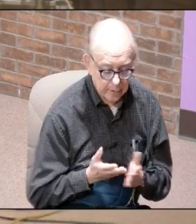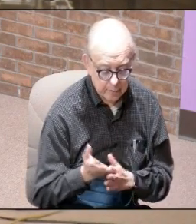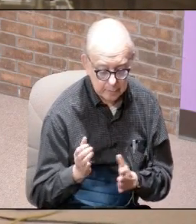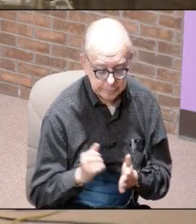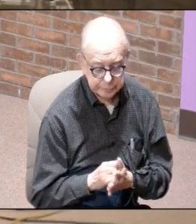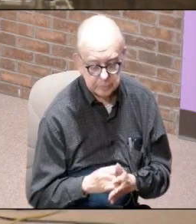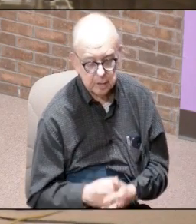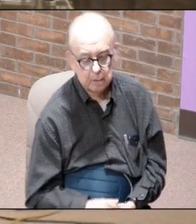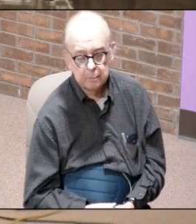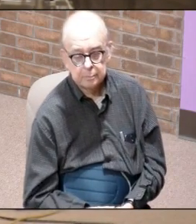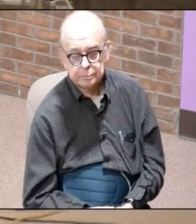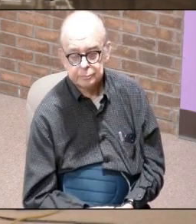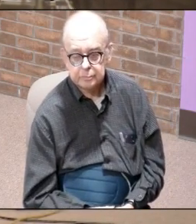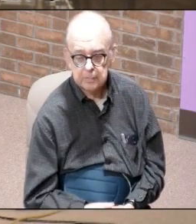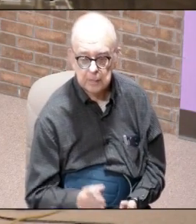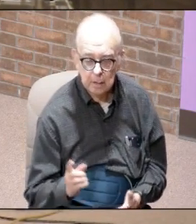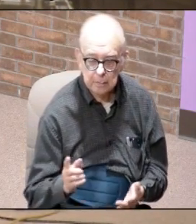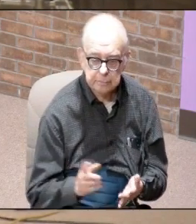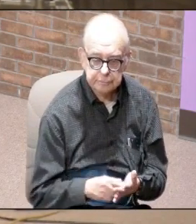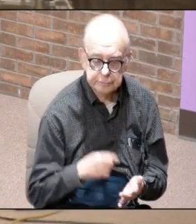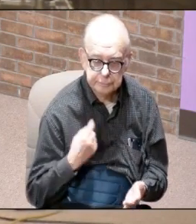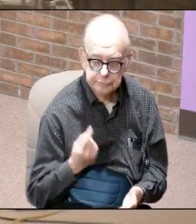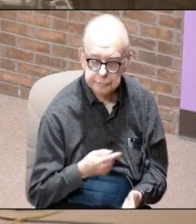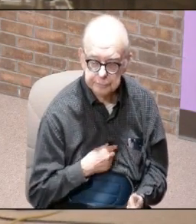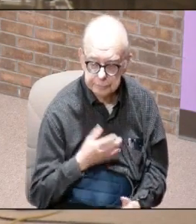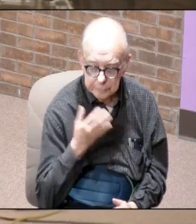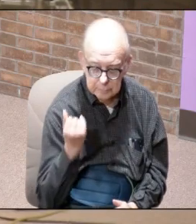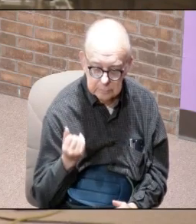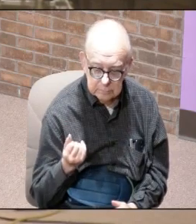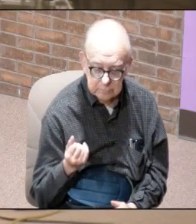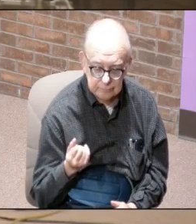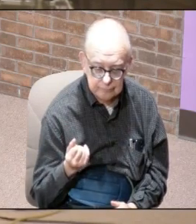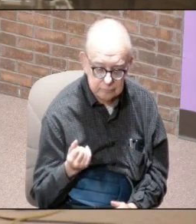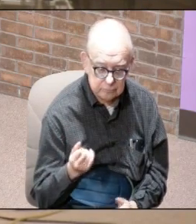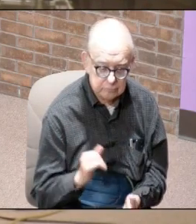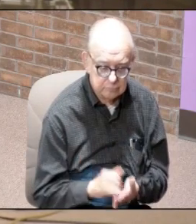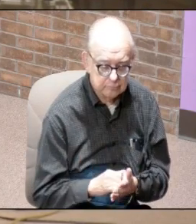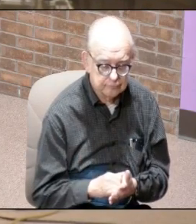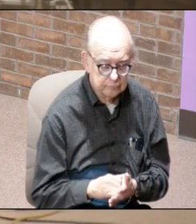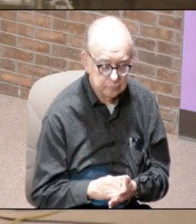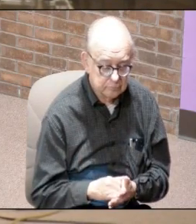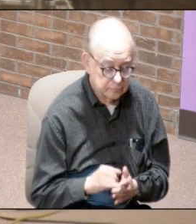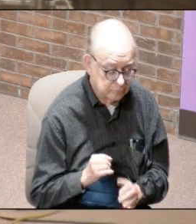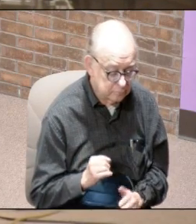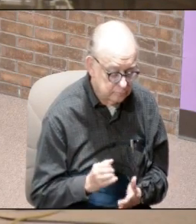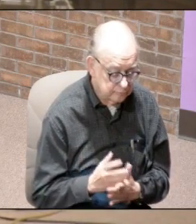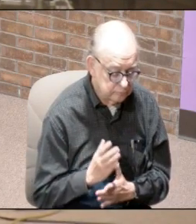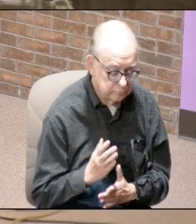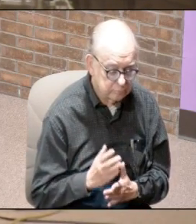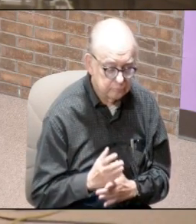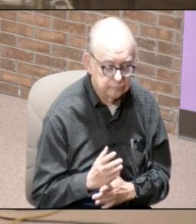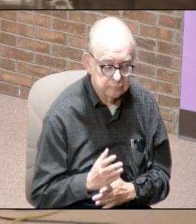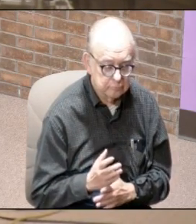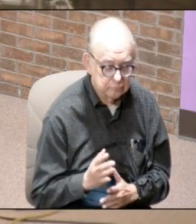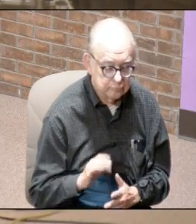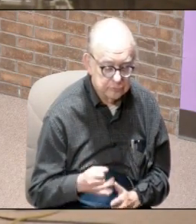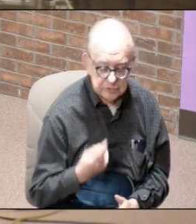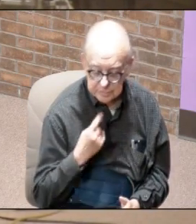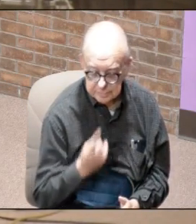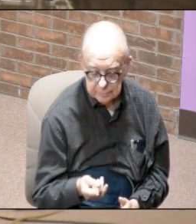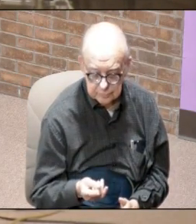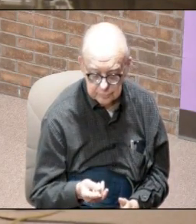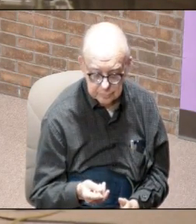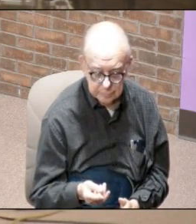things before and so sometimes we forget that it's alright so what did John say